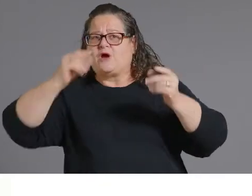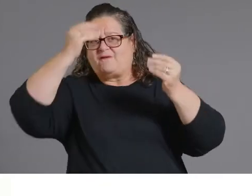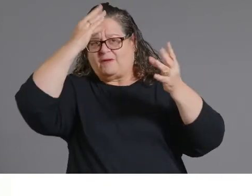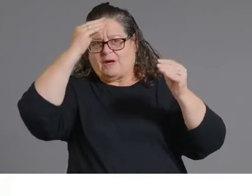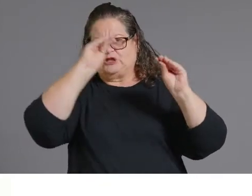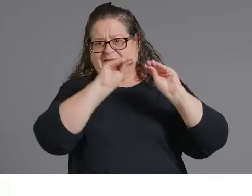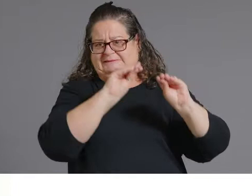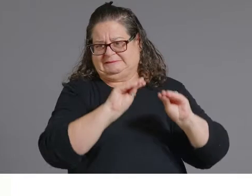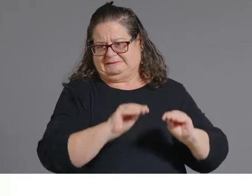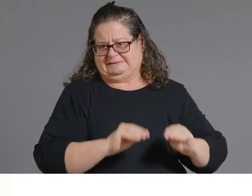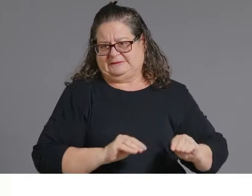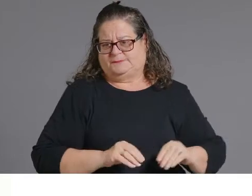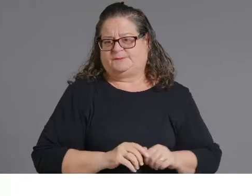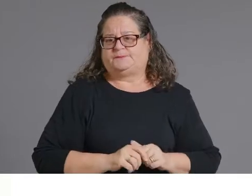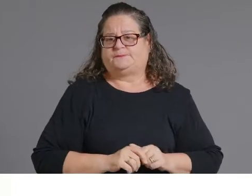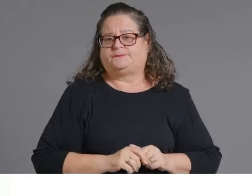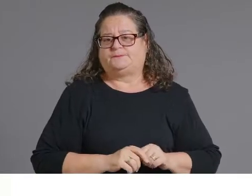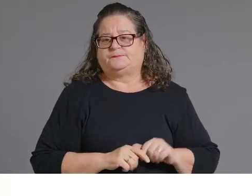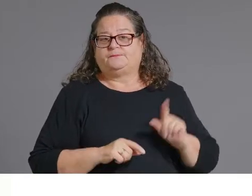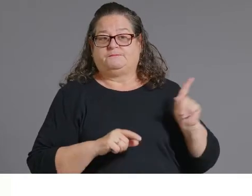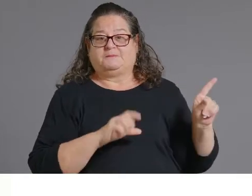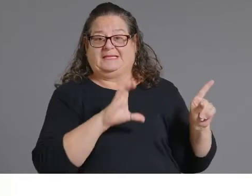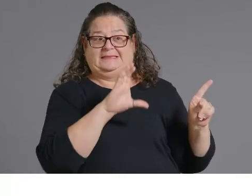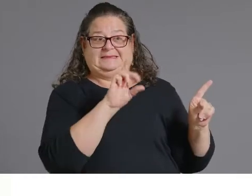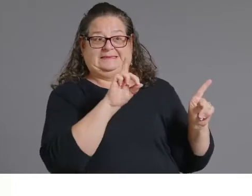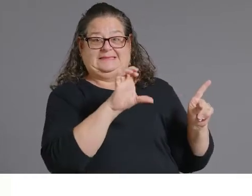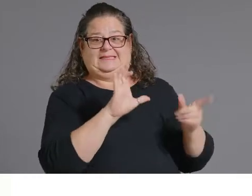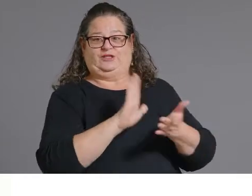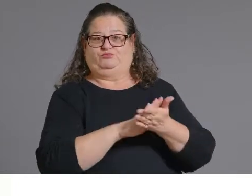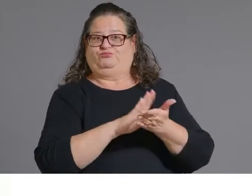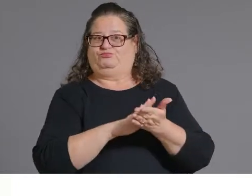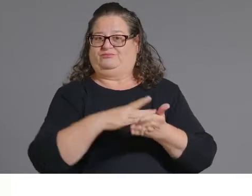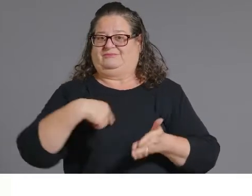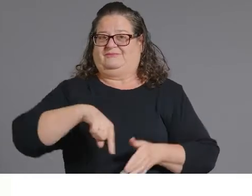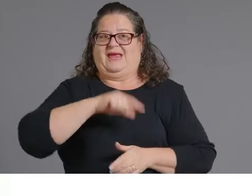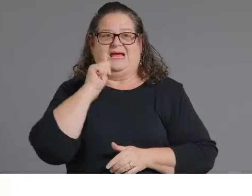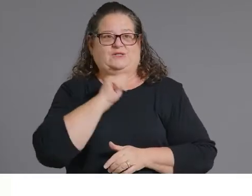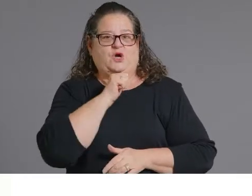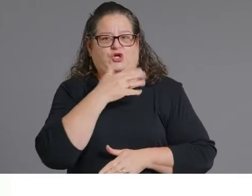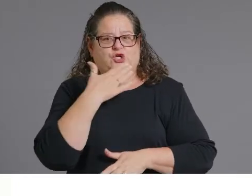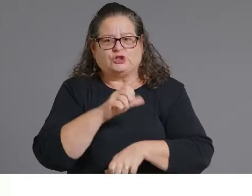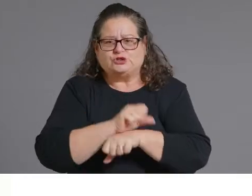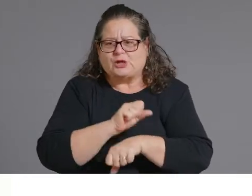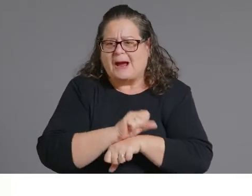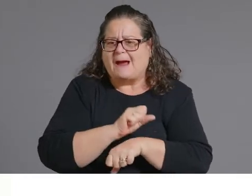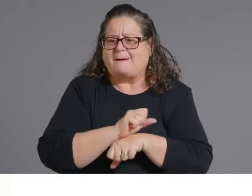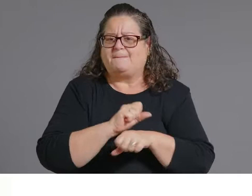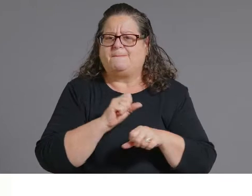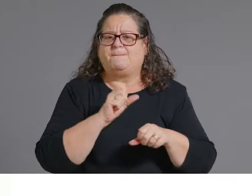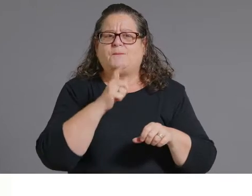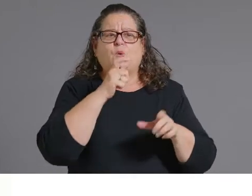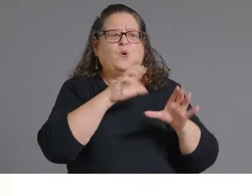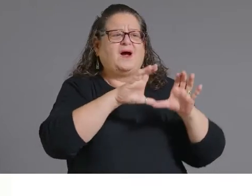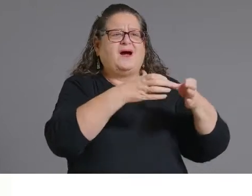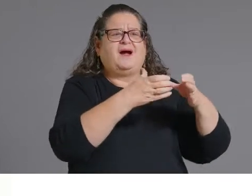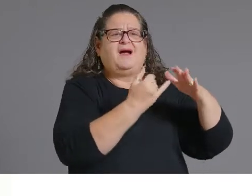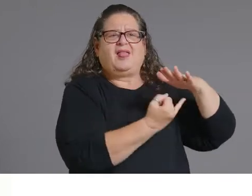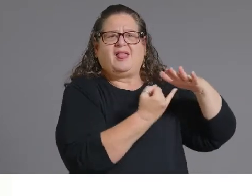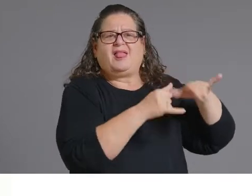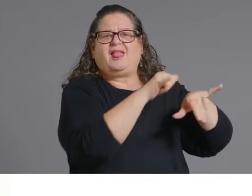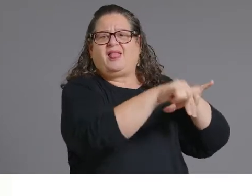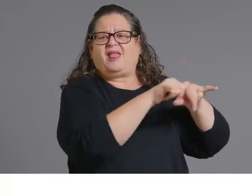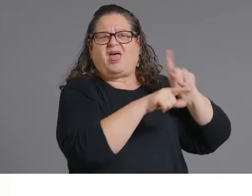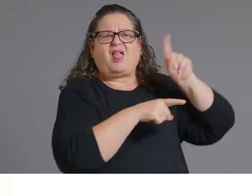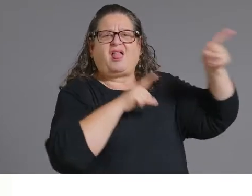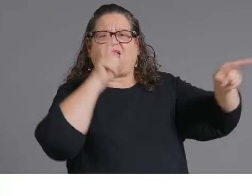underserved community than other states. That was issued in a recent morbidity and mortality weekly report